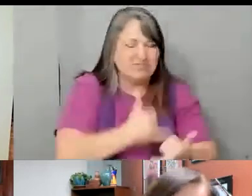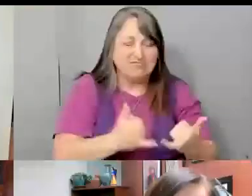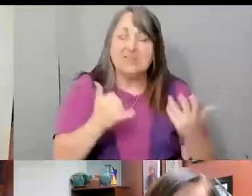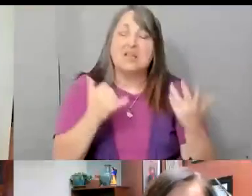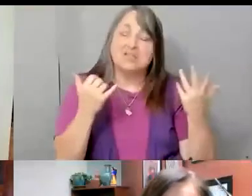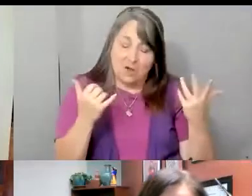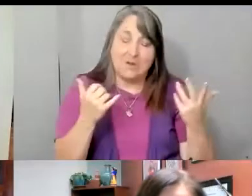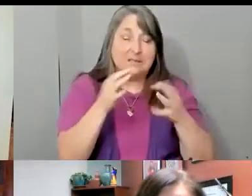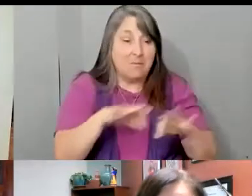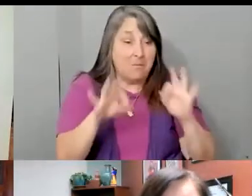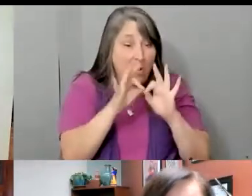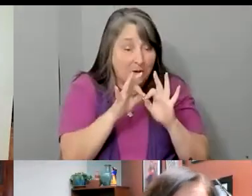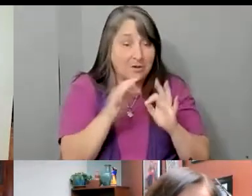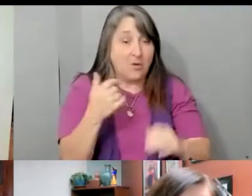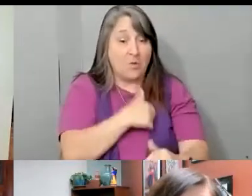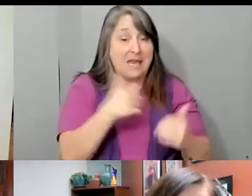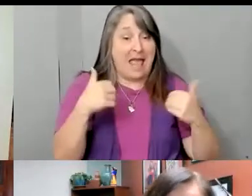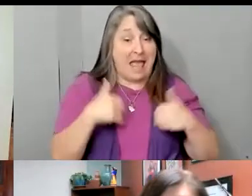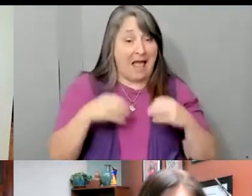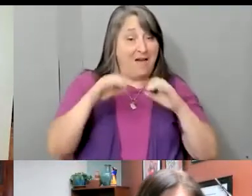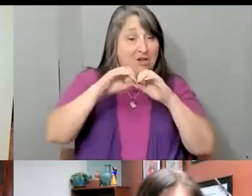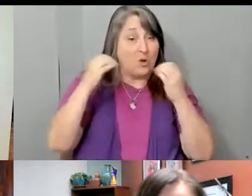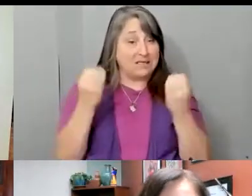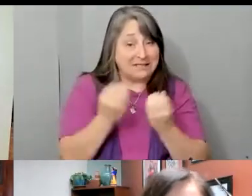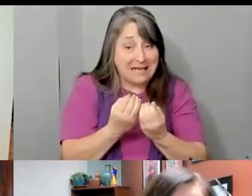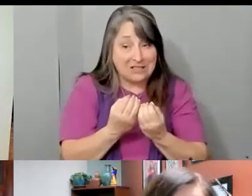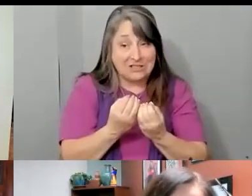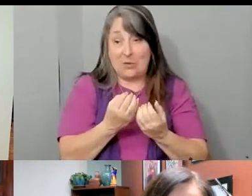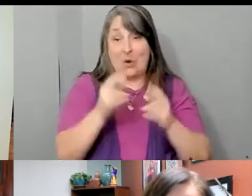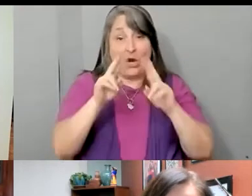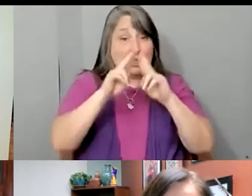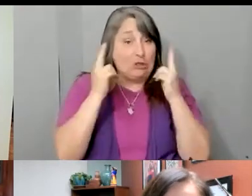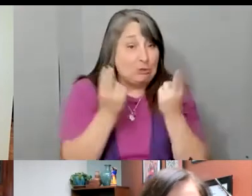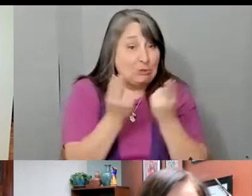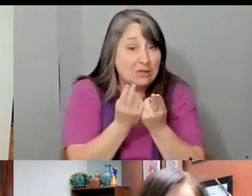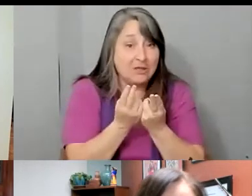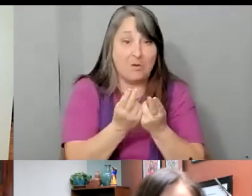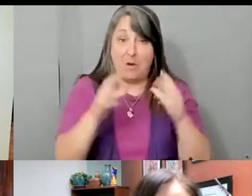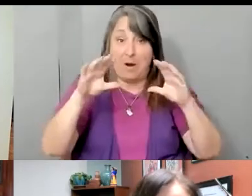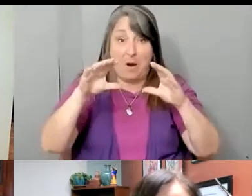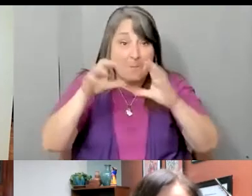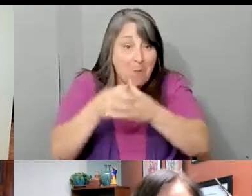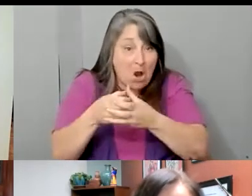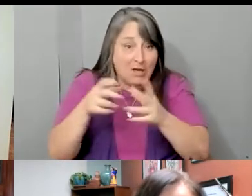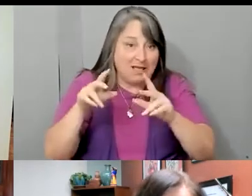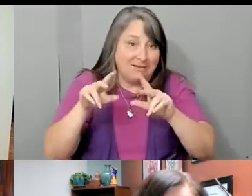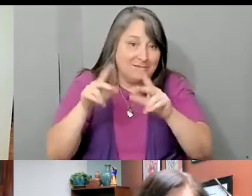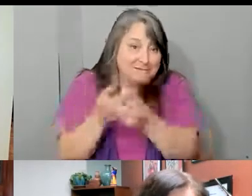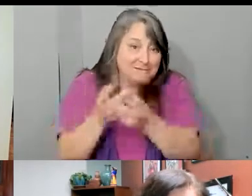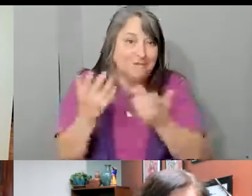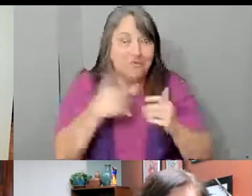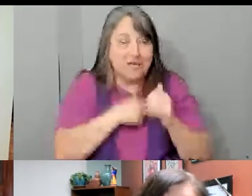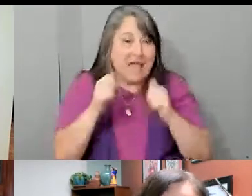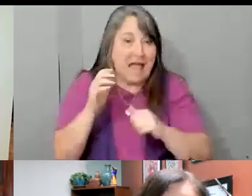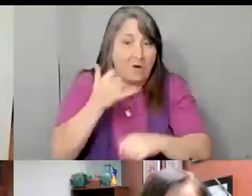una organización o un sindicato o el partido que puedan ellos llamar y decir, de verdad, quiero más información